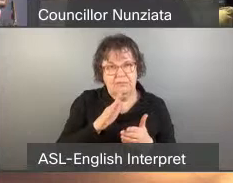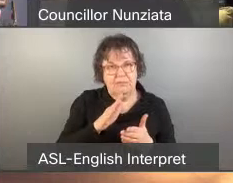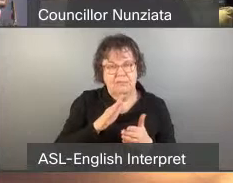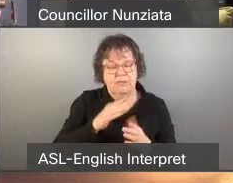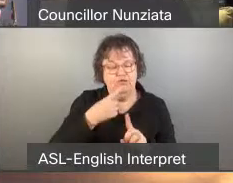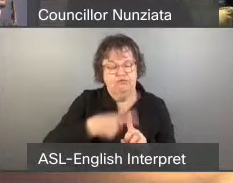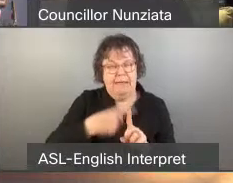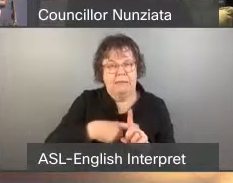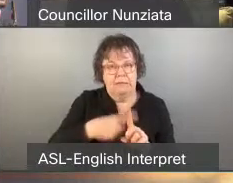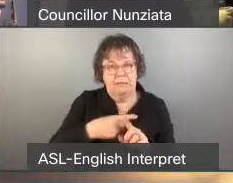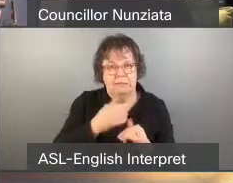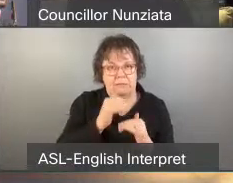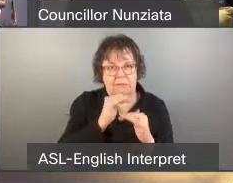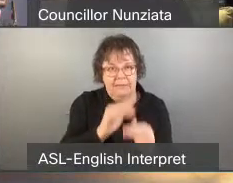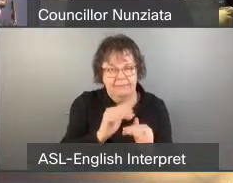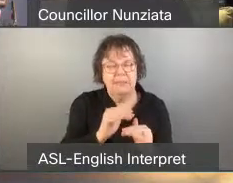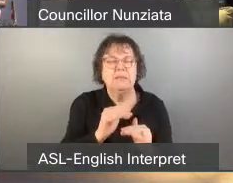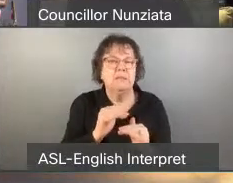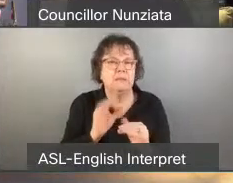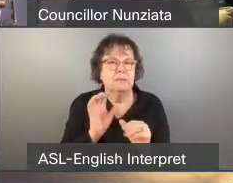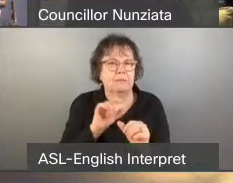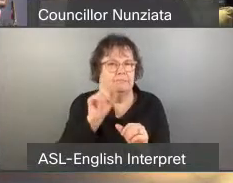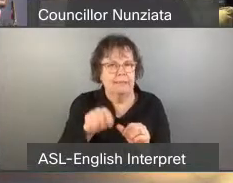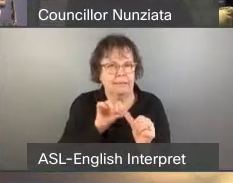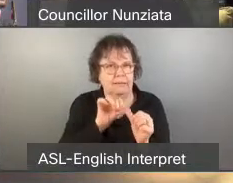are unable to pay their rent, able to pull.